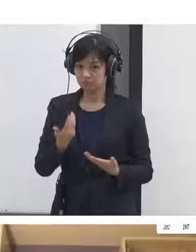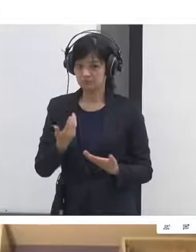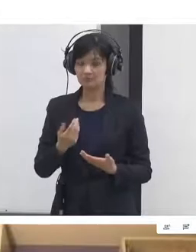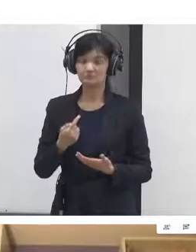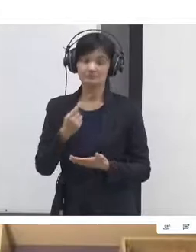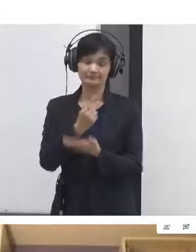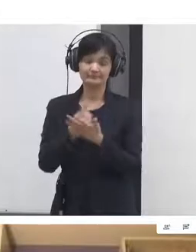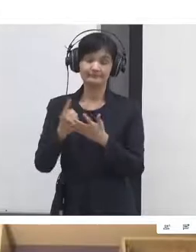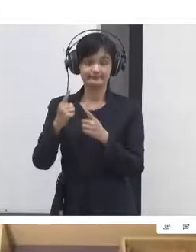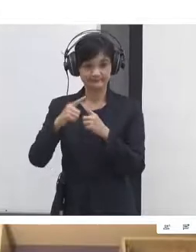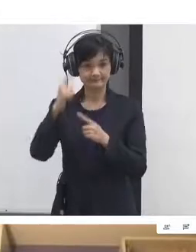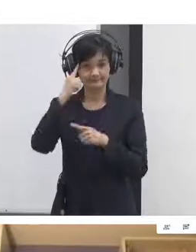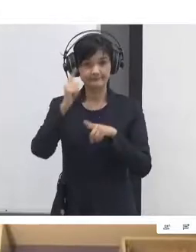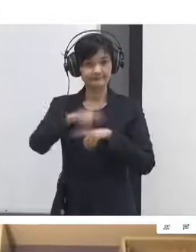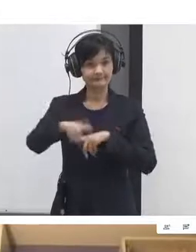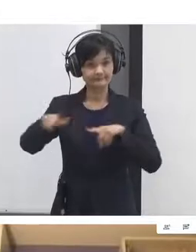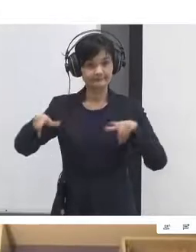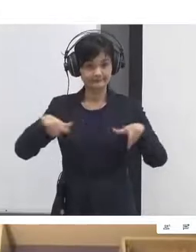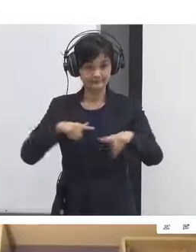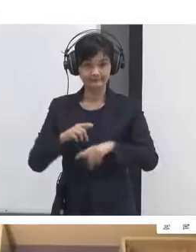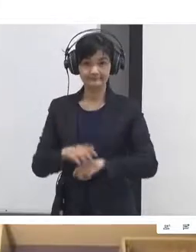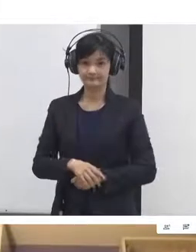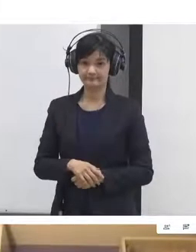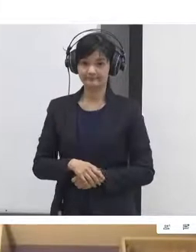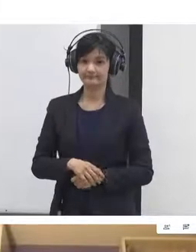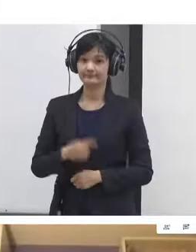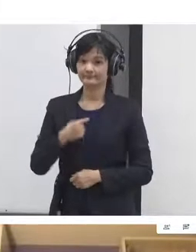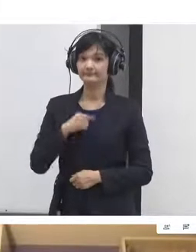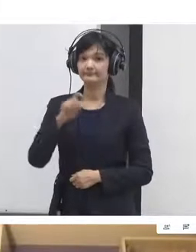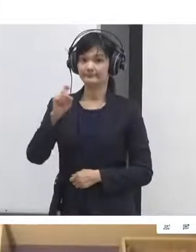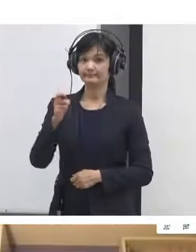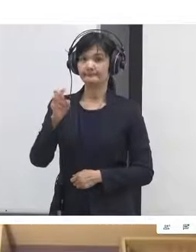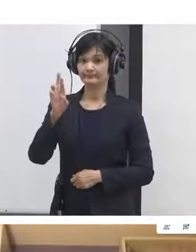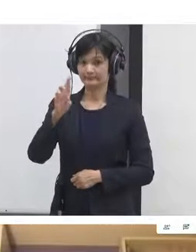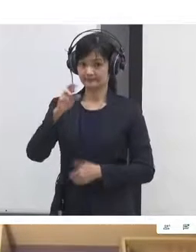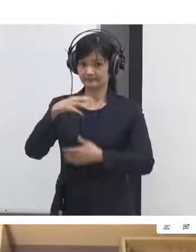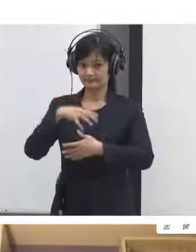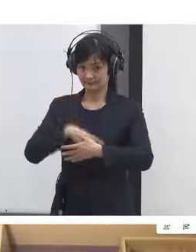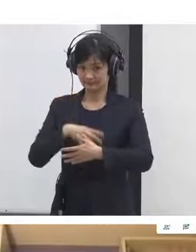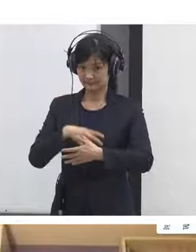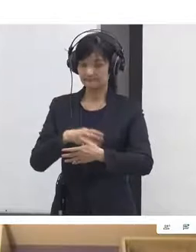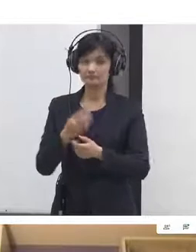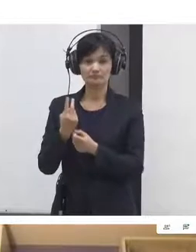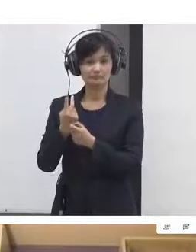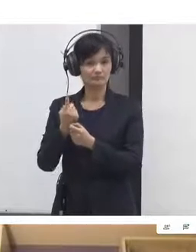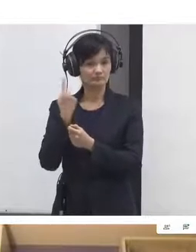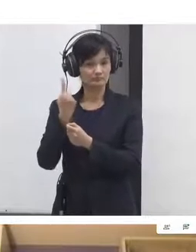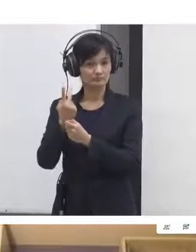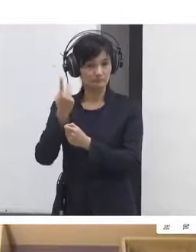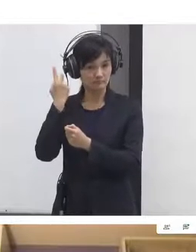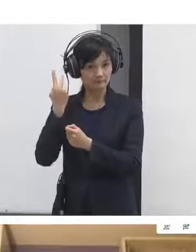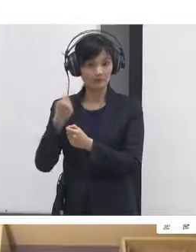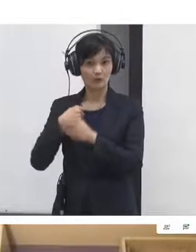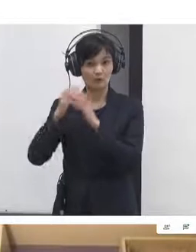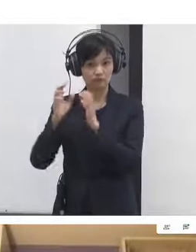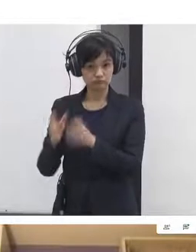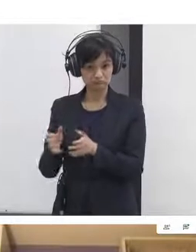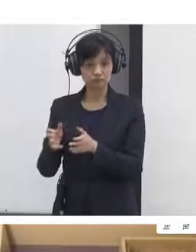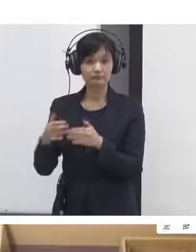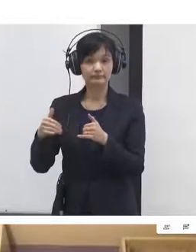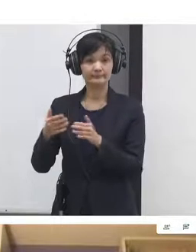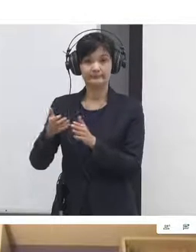R have had to take on and learn an enormous amount in the first two years of their existence and that is